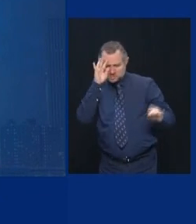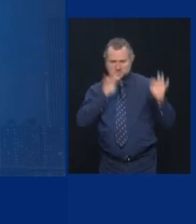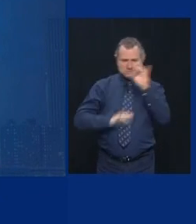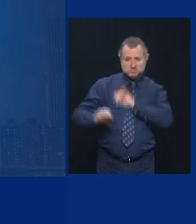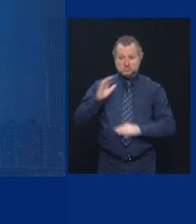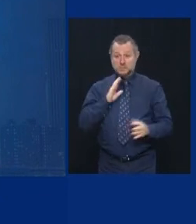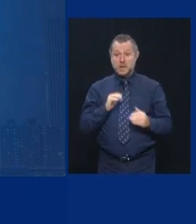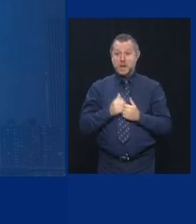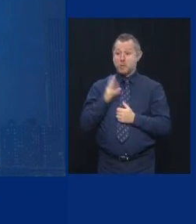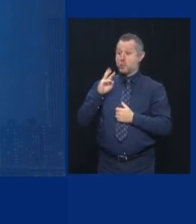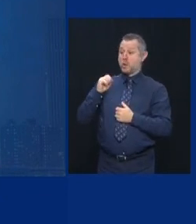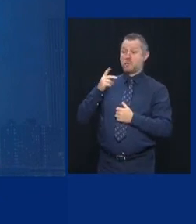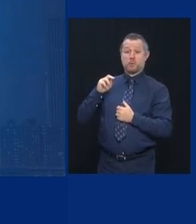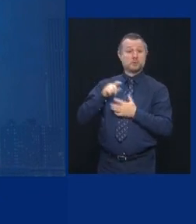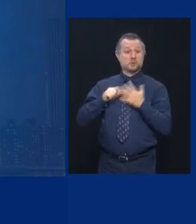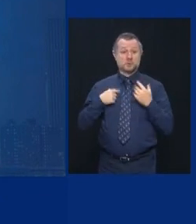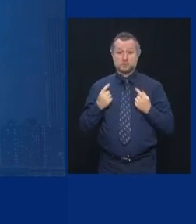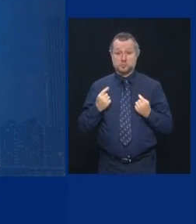the clusters?